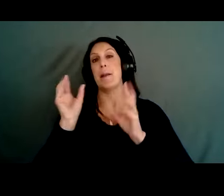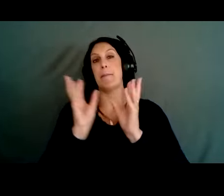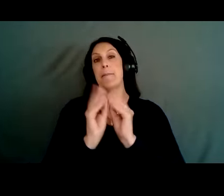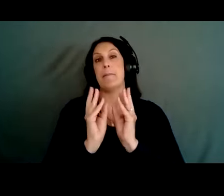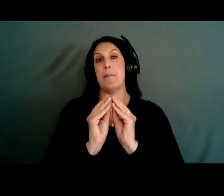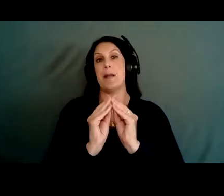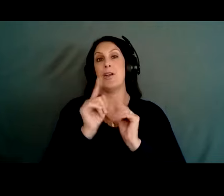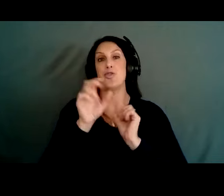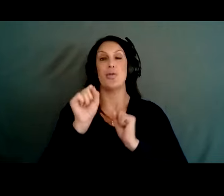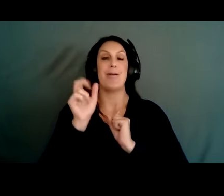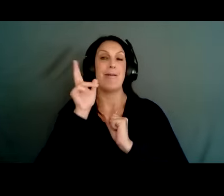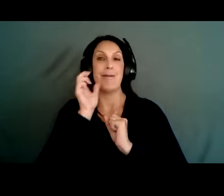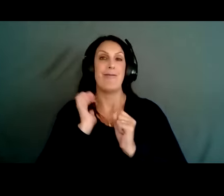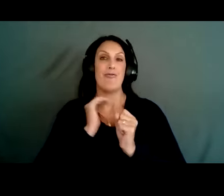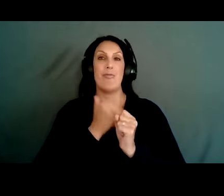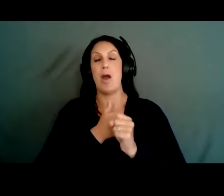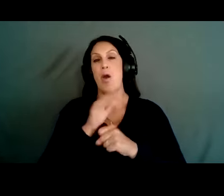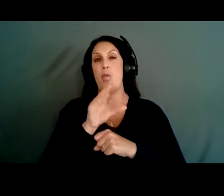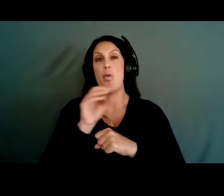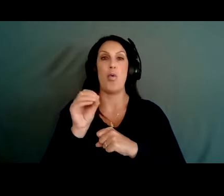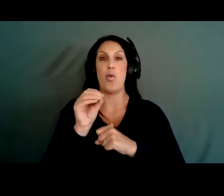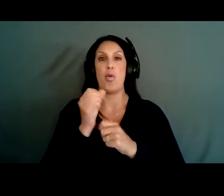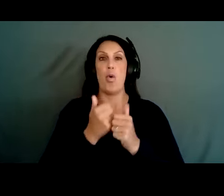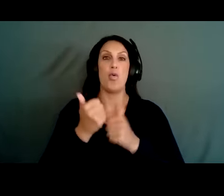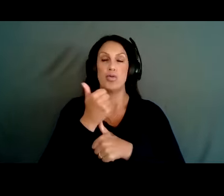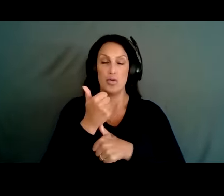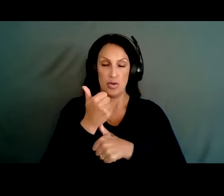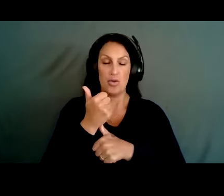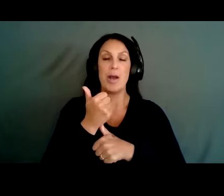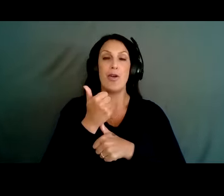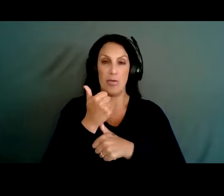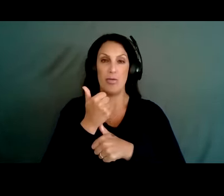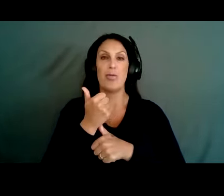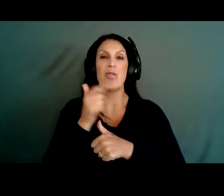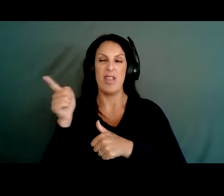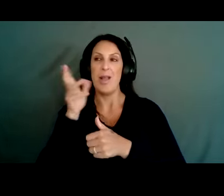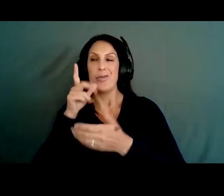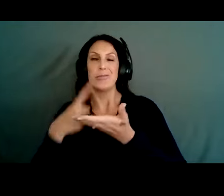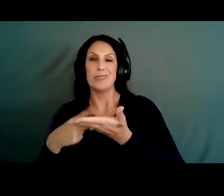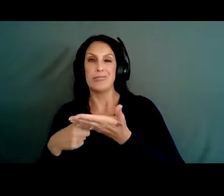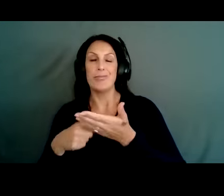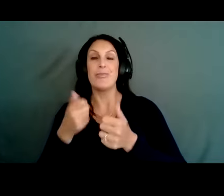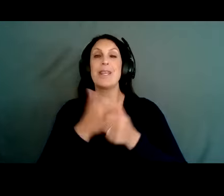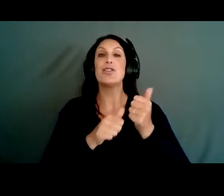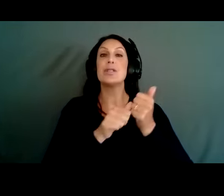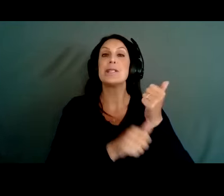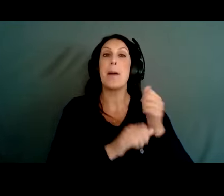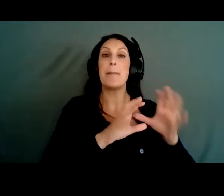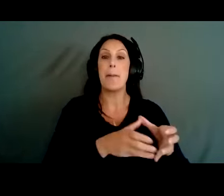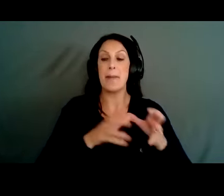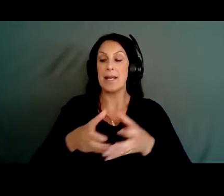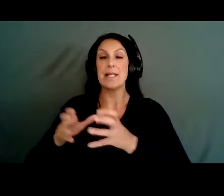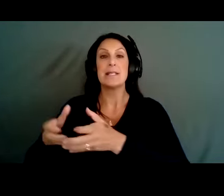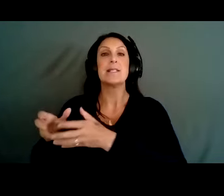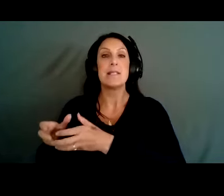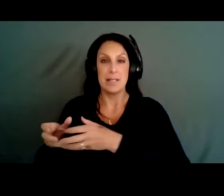from each of our subcommittee co-chairs later on this morning. And each of those subcommittees meet at least once a month, so